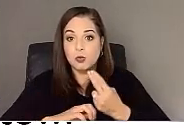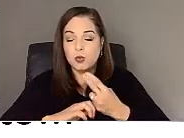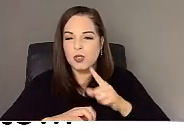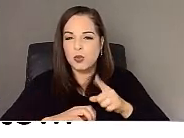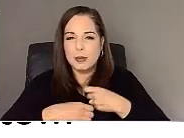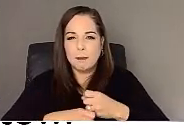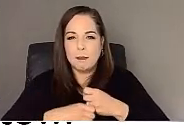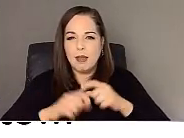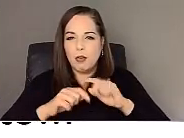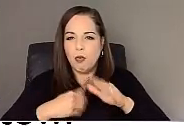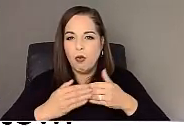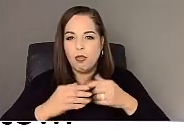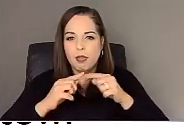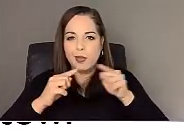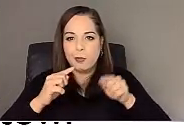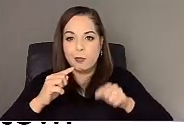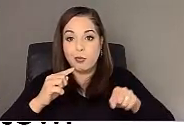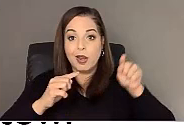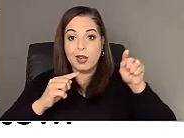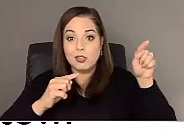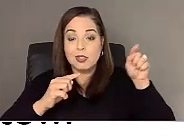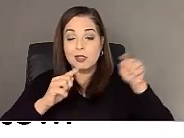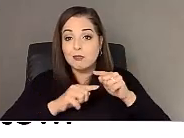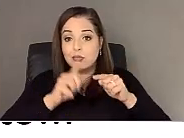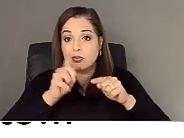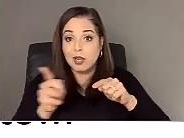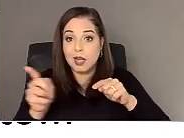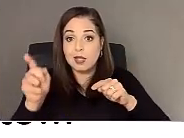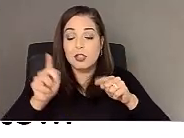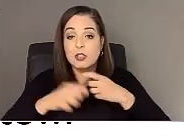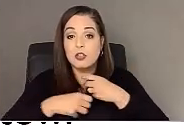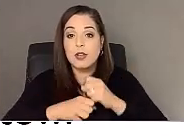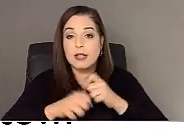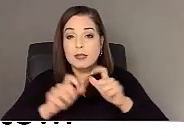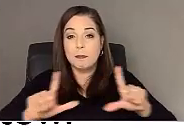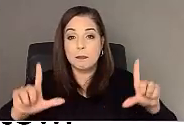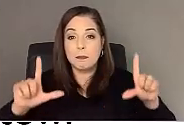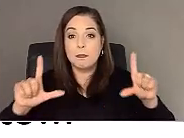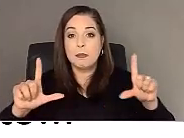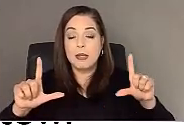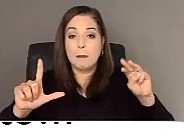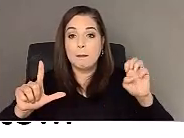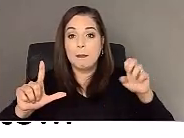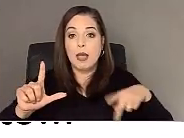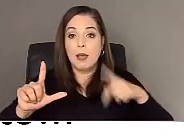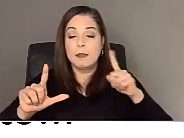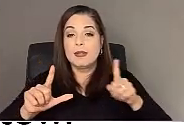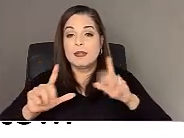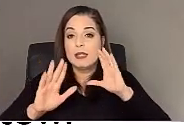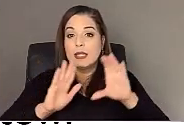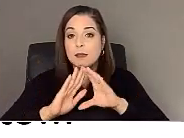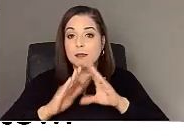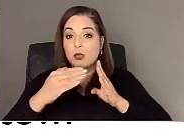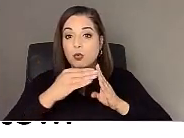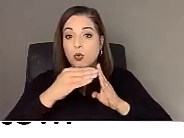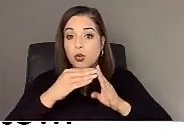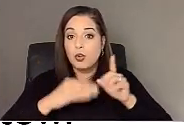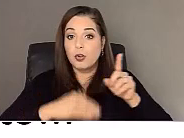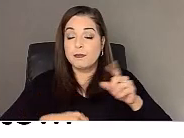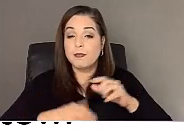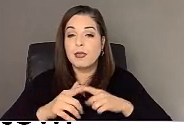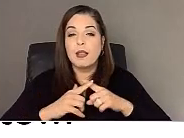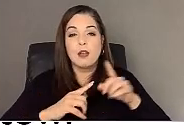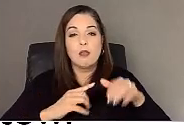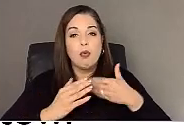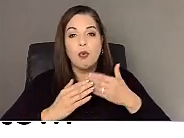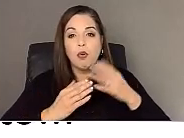of these little branches and it creates this whole big map, which is what's in the image in the corner. And we, um, then took all of that